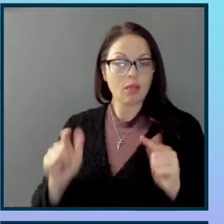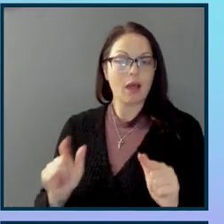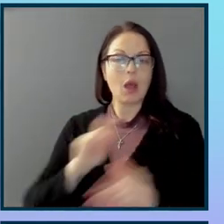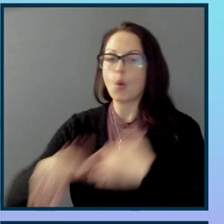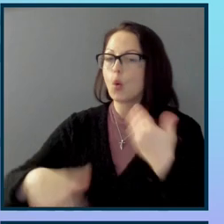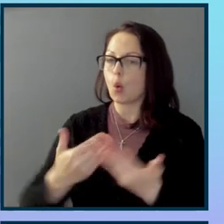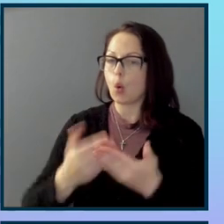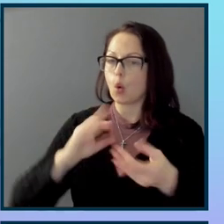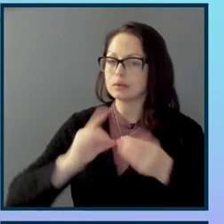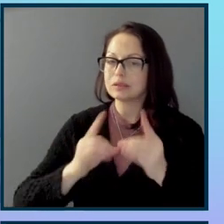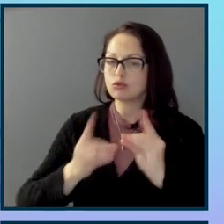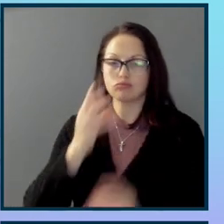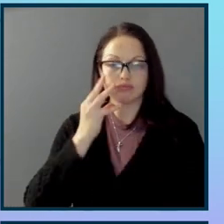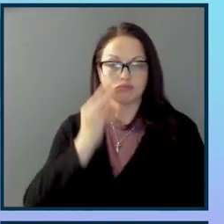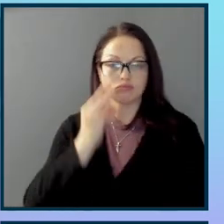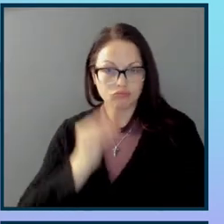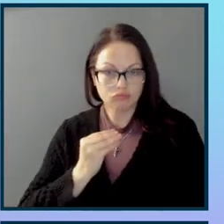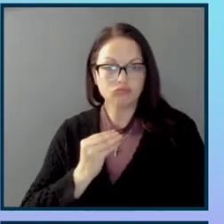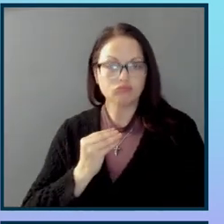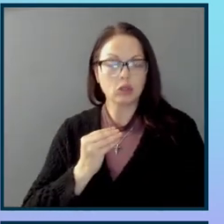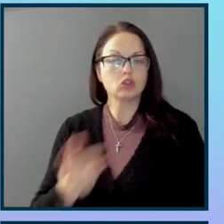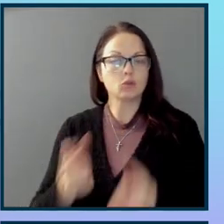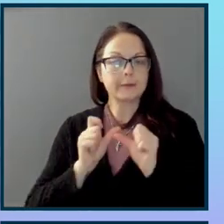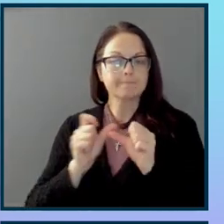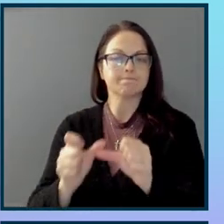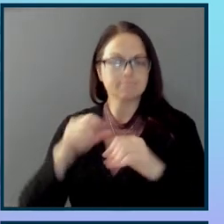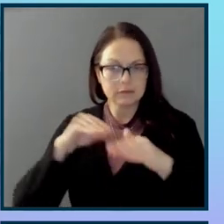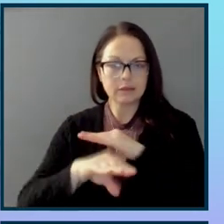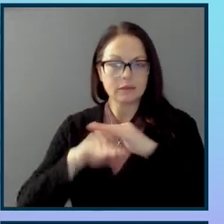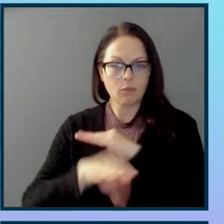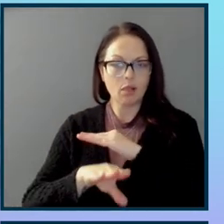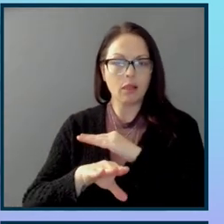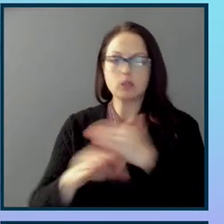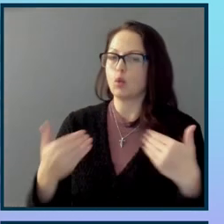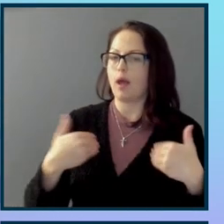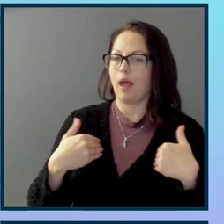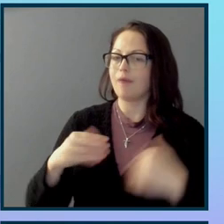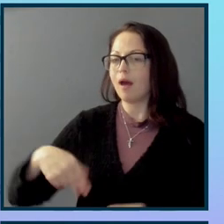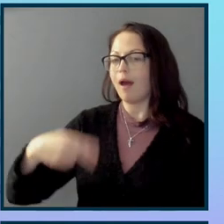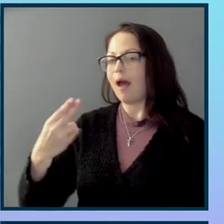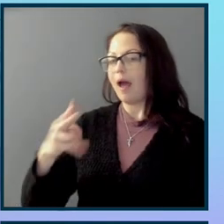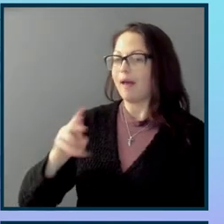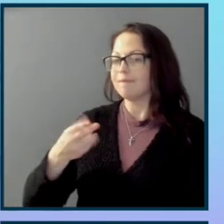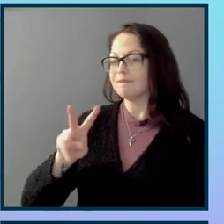digital experiences to be made and kept accessible to have high-velocity accessibility.